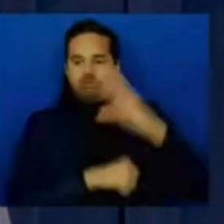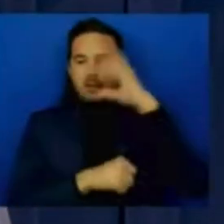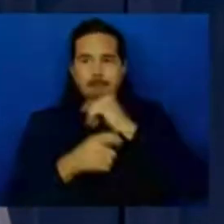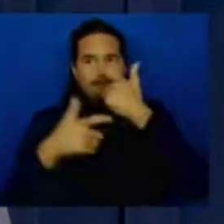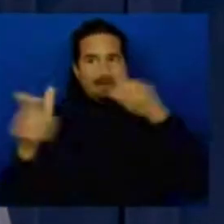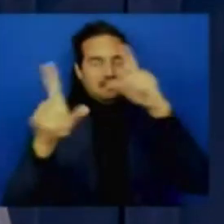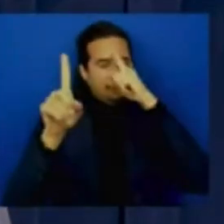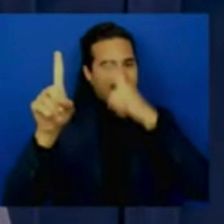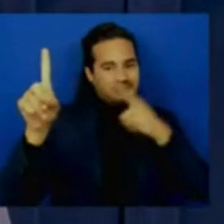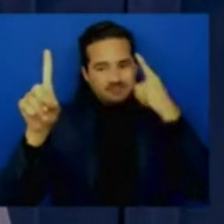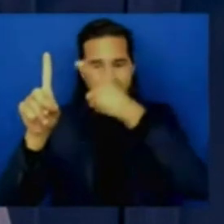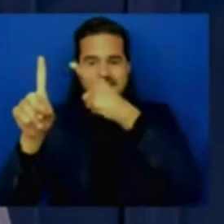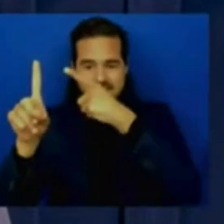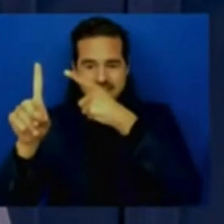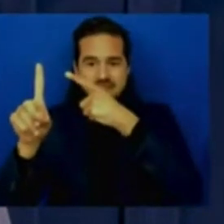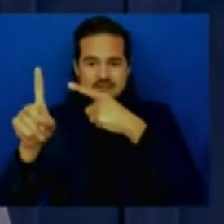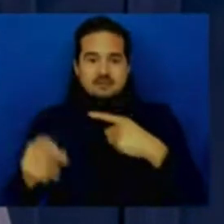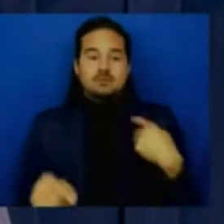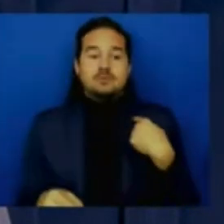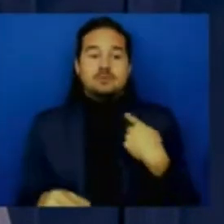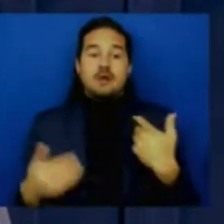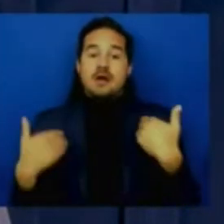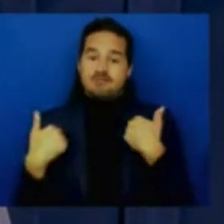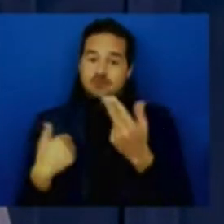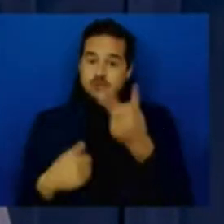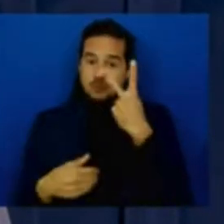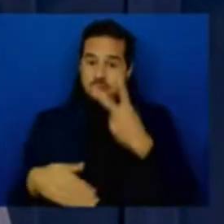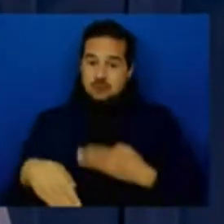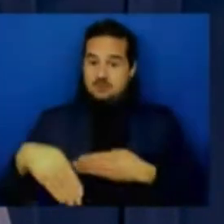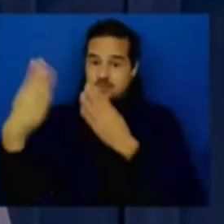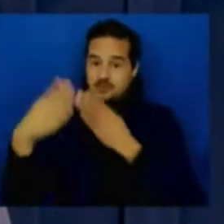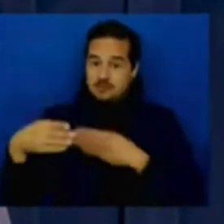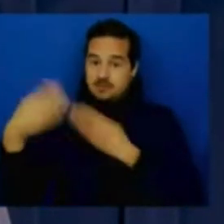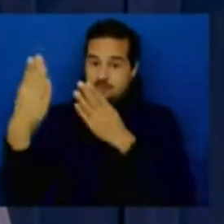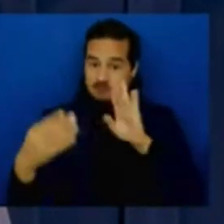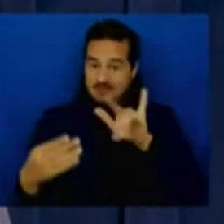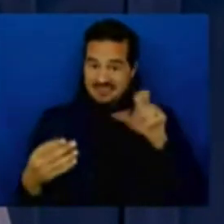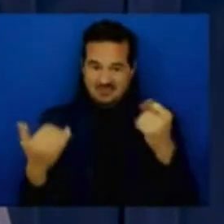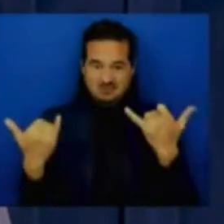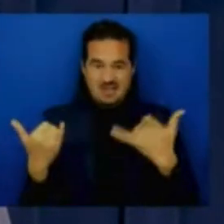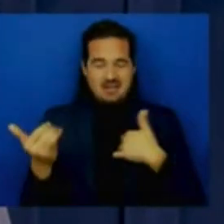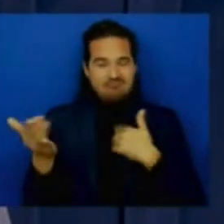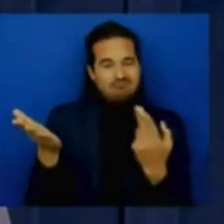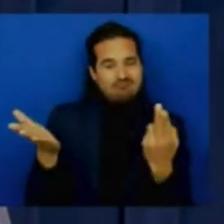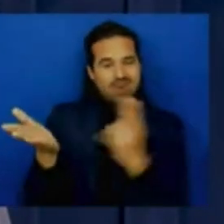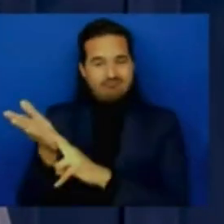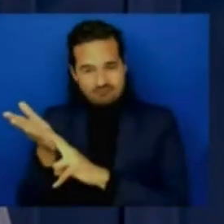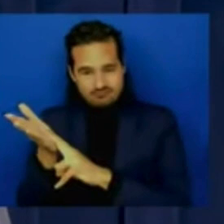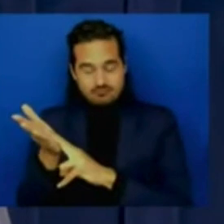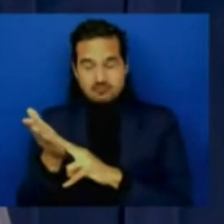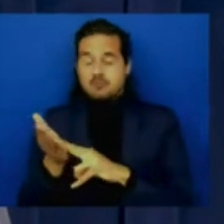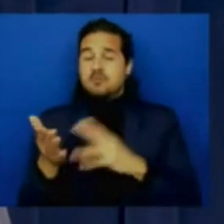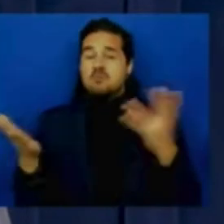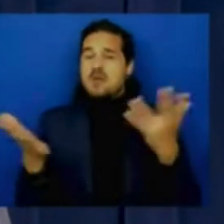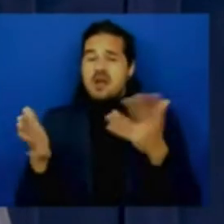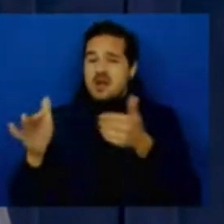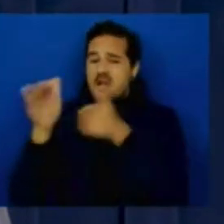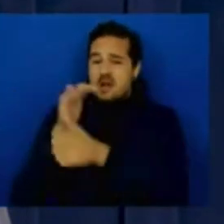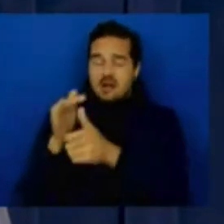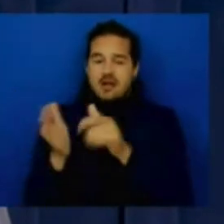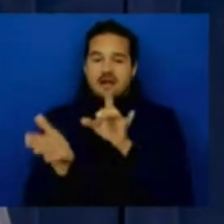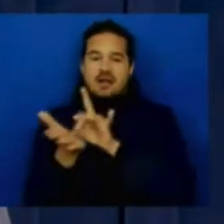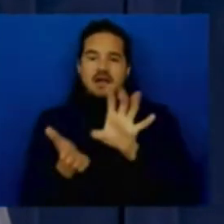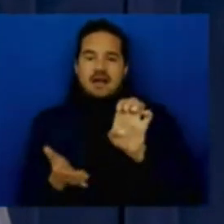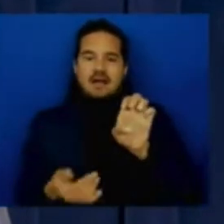privilege of signing here today uh the issue of evictions the issue of this moment and the economic anxiety that so many people are